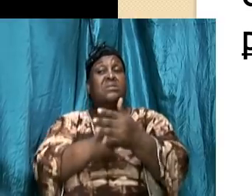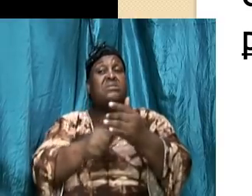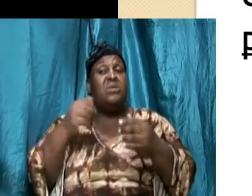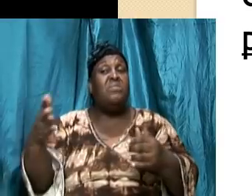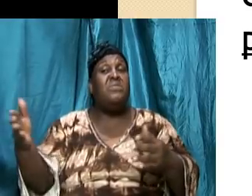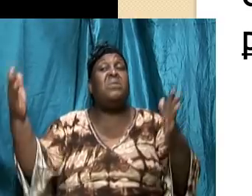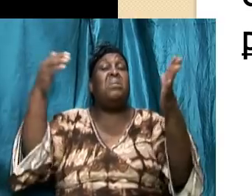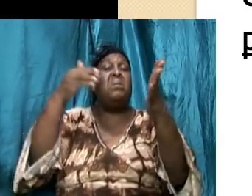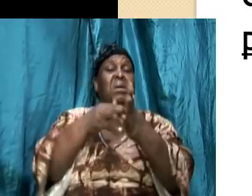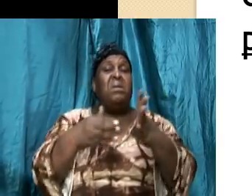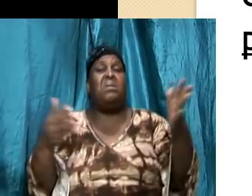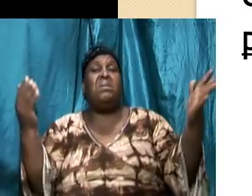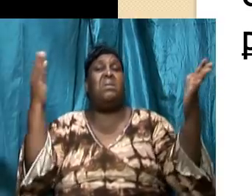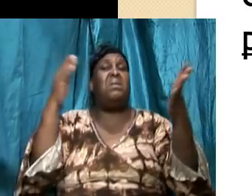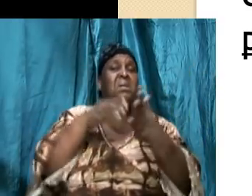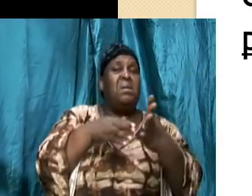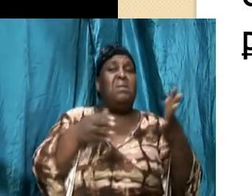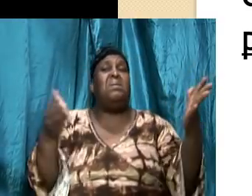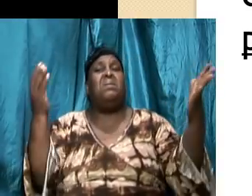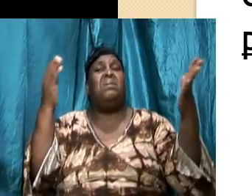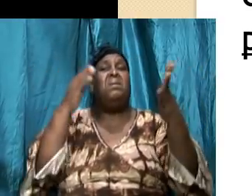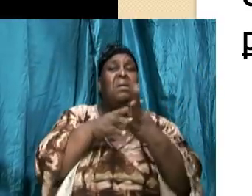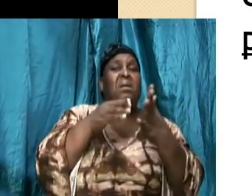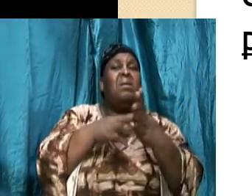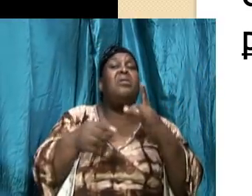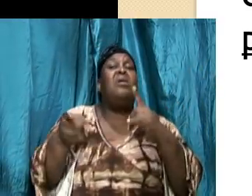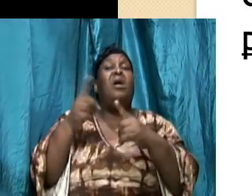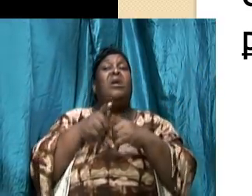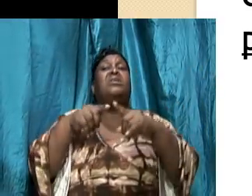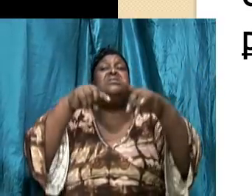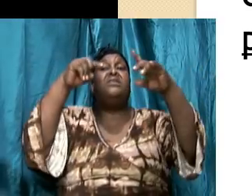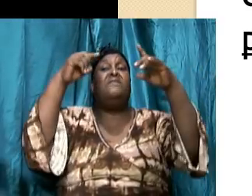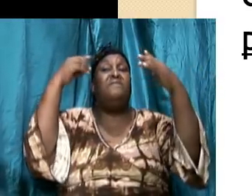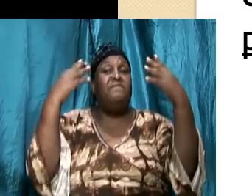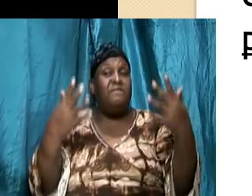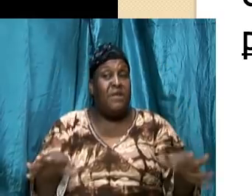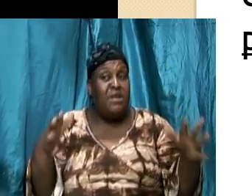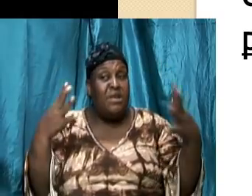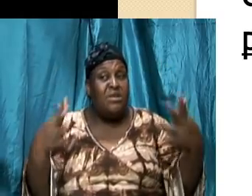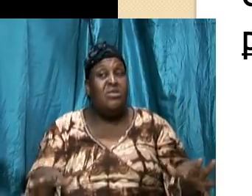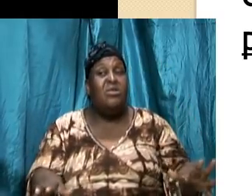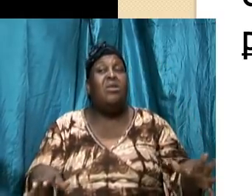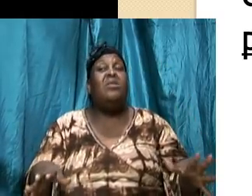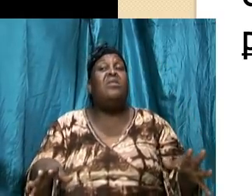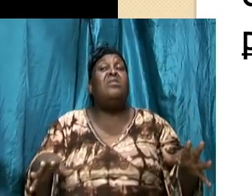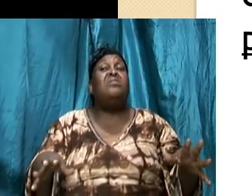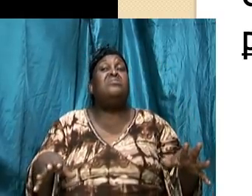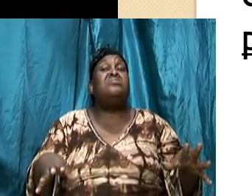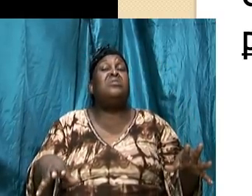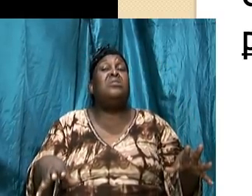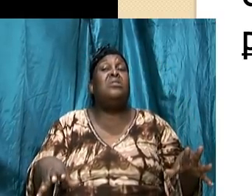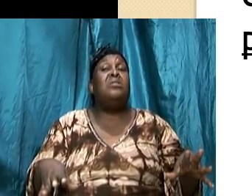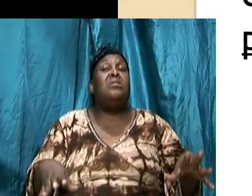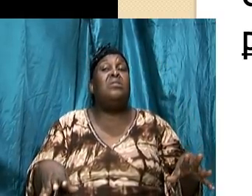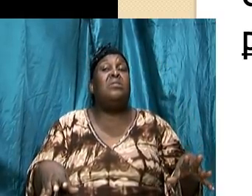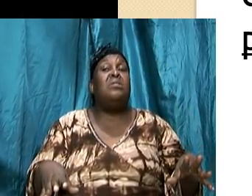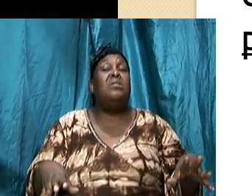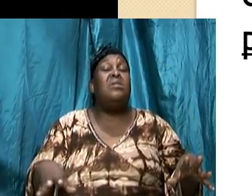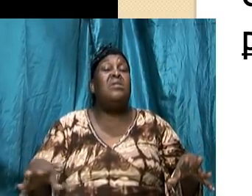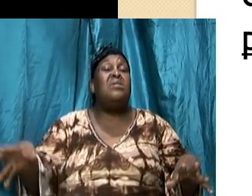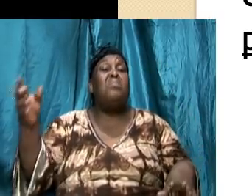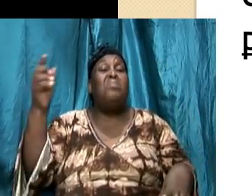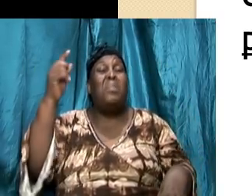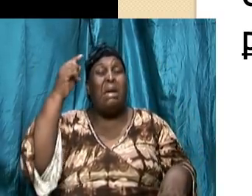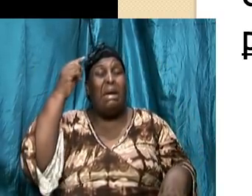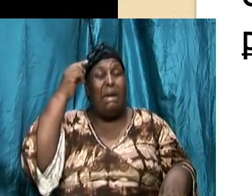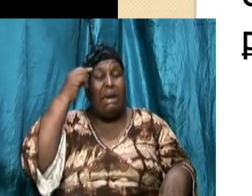and again and again until finally the wall or the membrane is